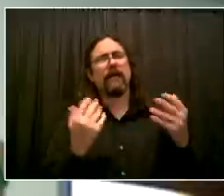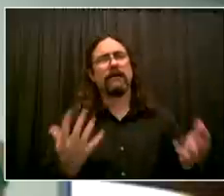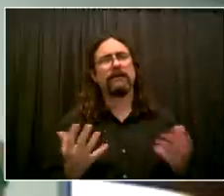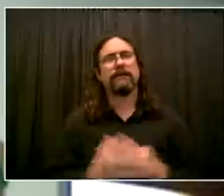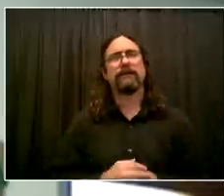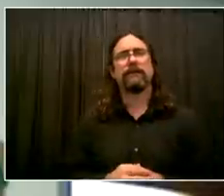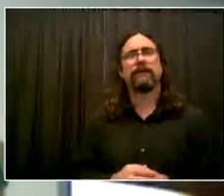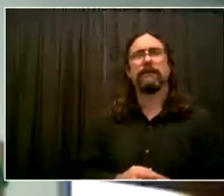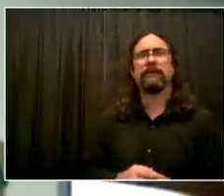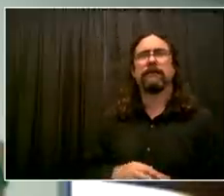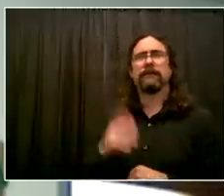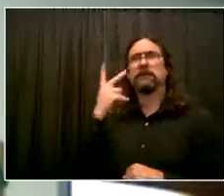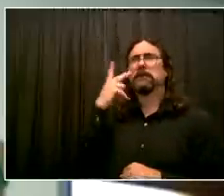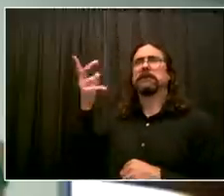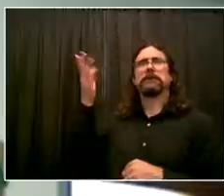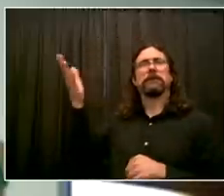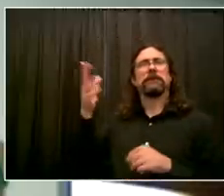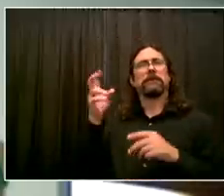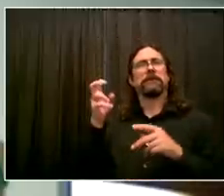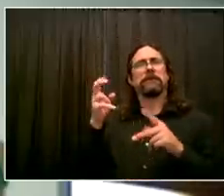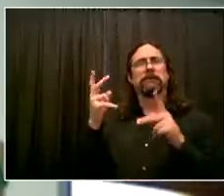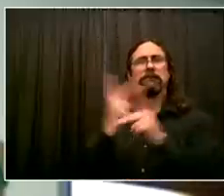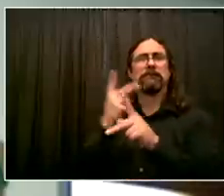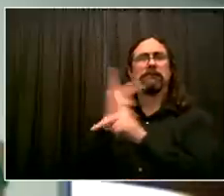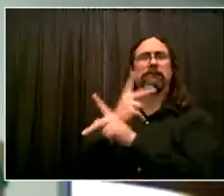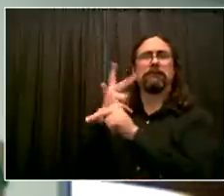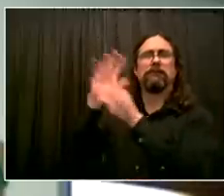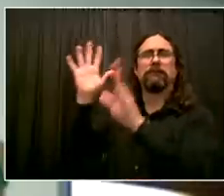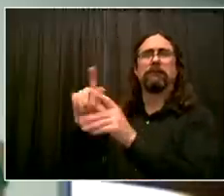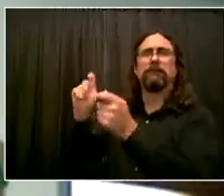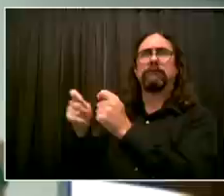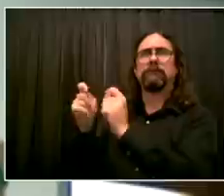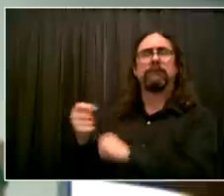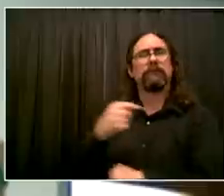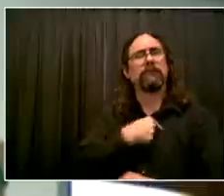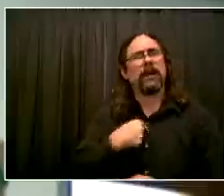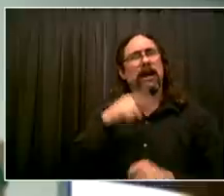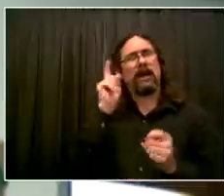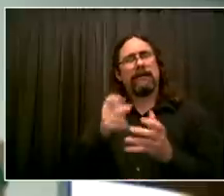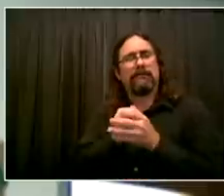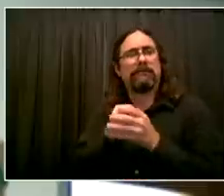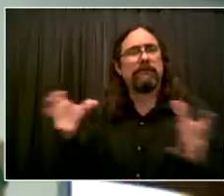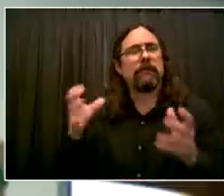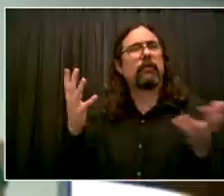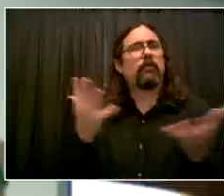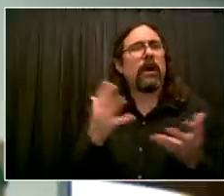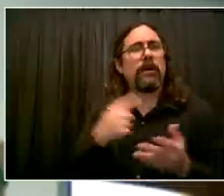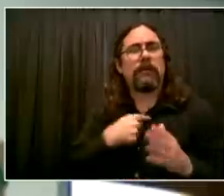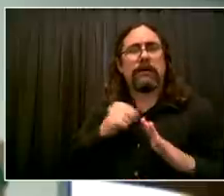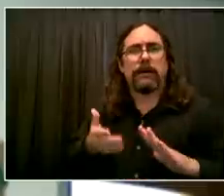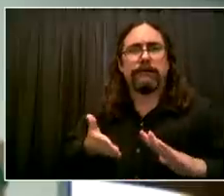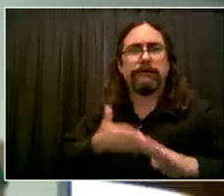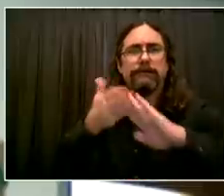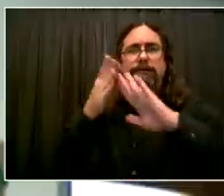former colleagues at DP, you know, are working hard on that. It takes a big effort. There's a lot of tools to help fight climate change.